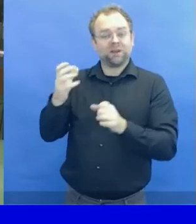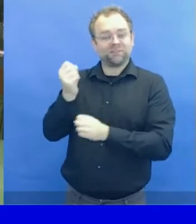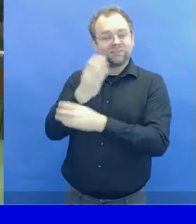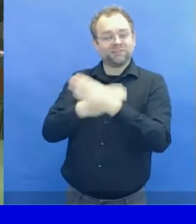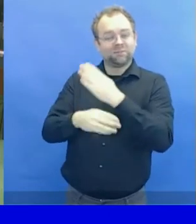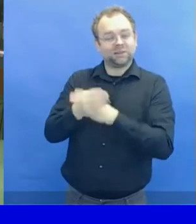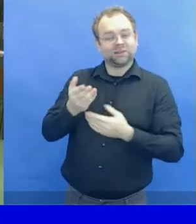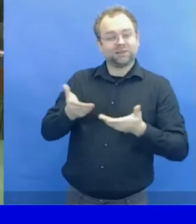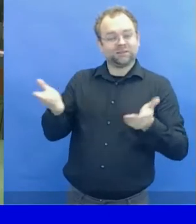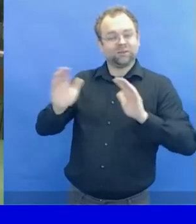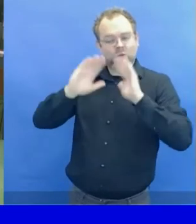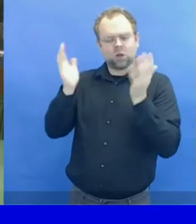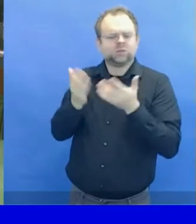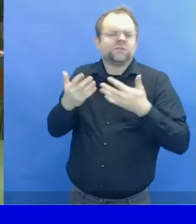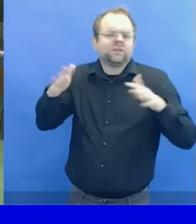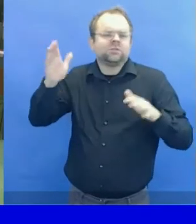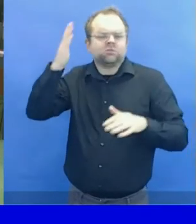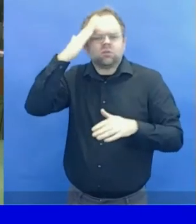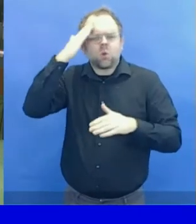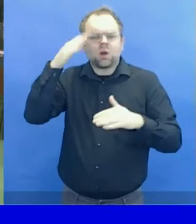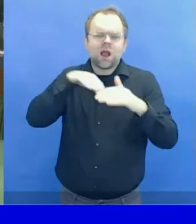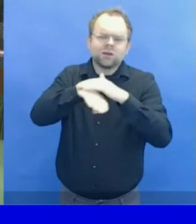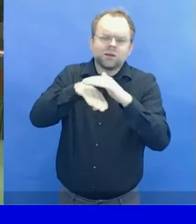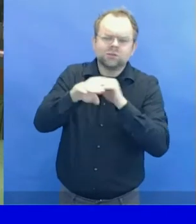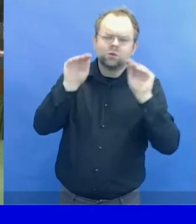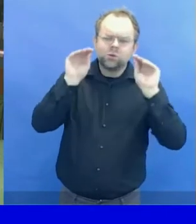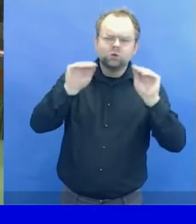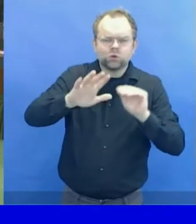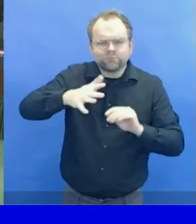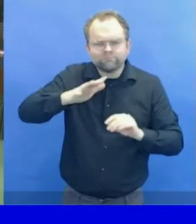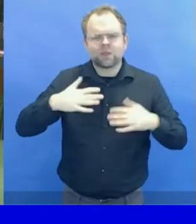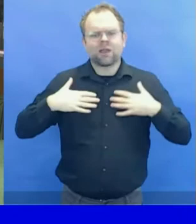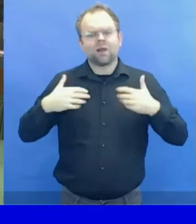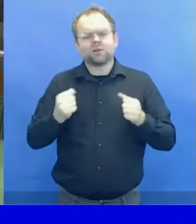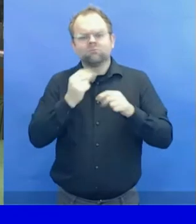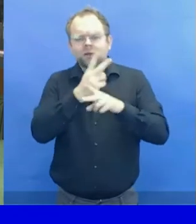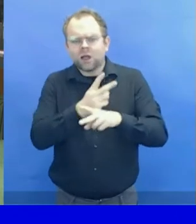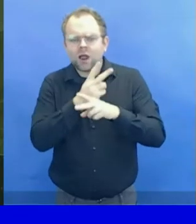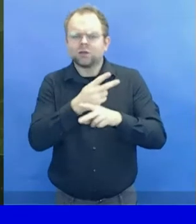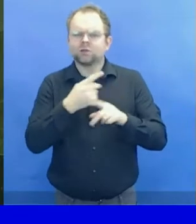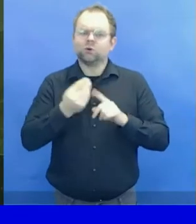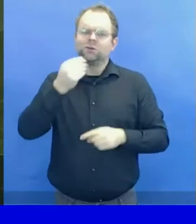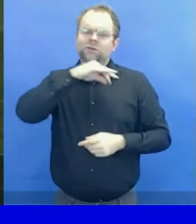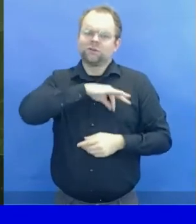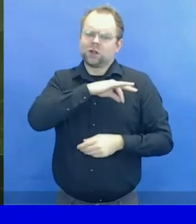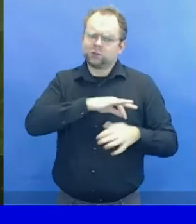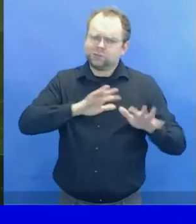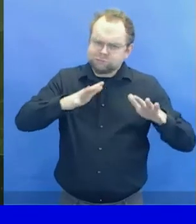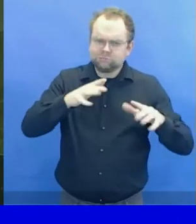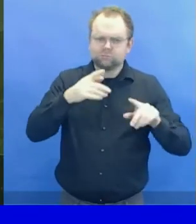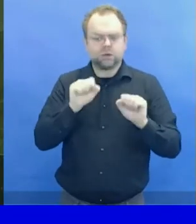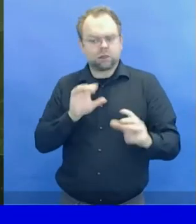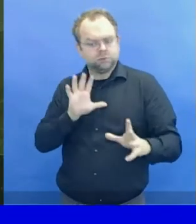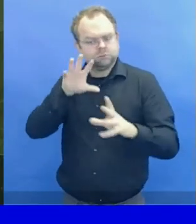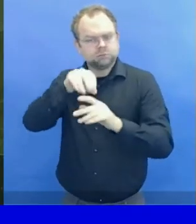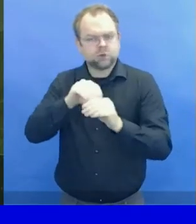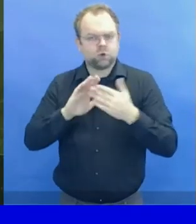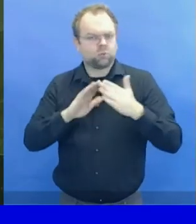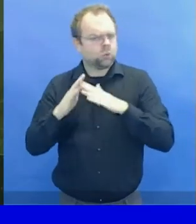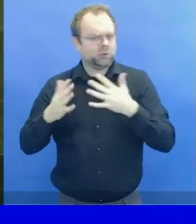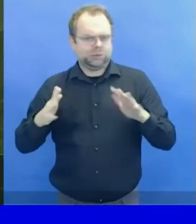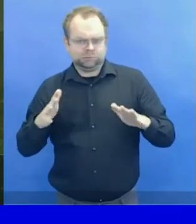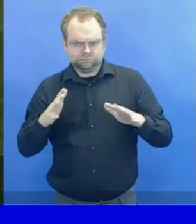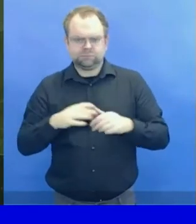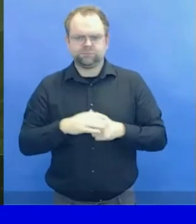rates of violence, neglect and abuse. And when crisis grips communities, persons with disabilities are among the